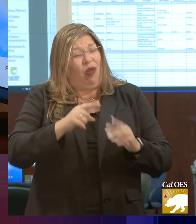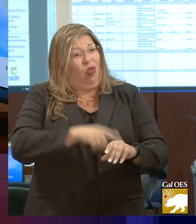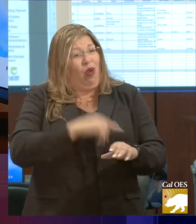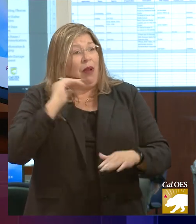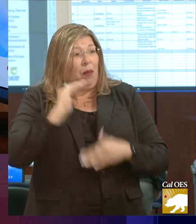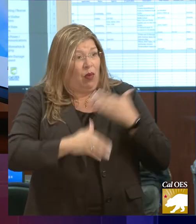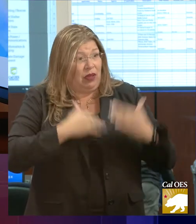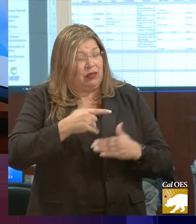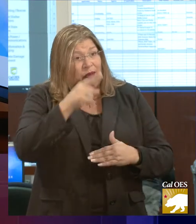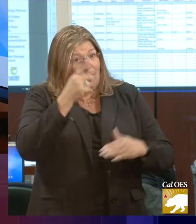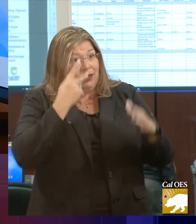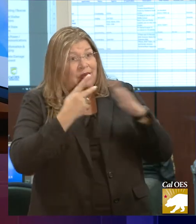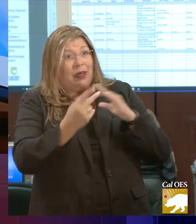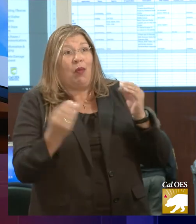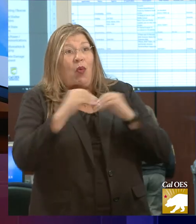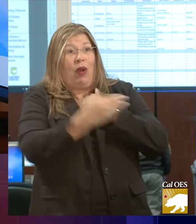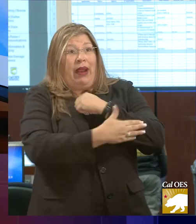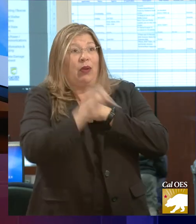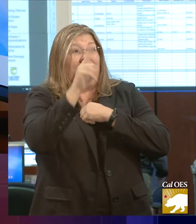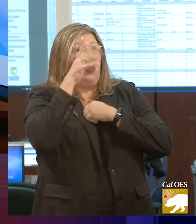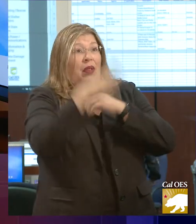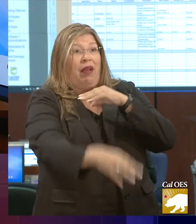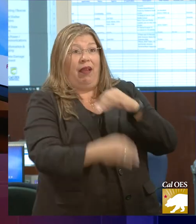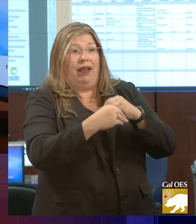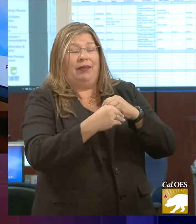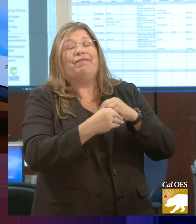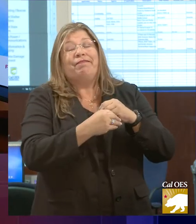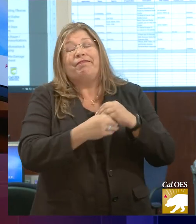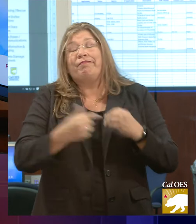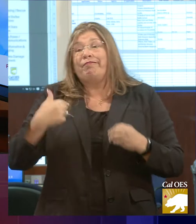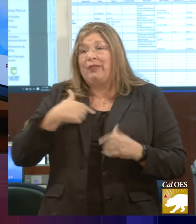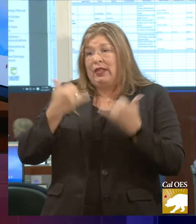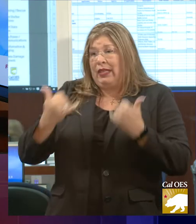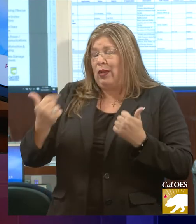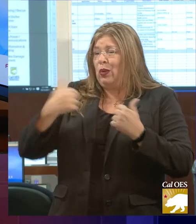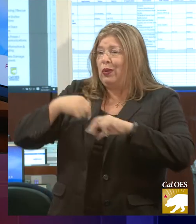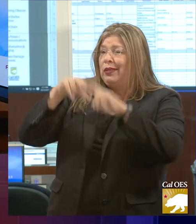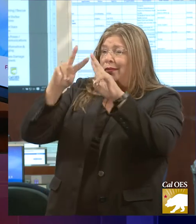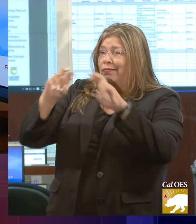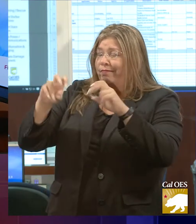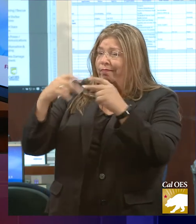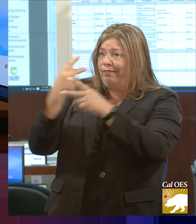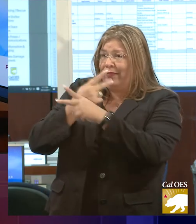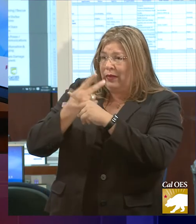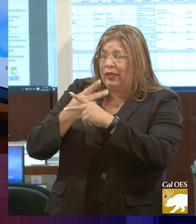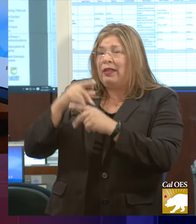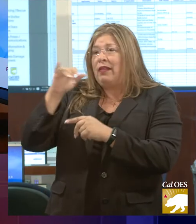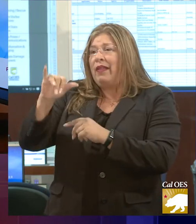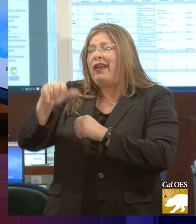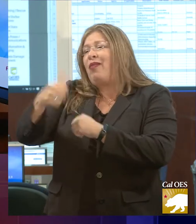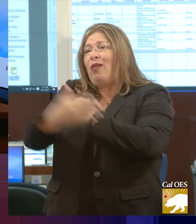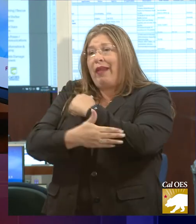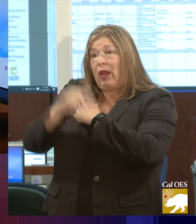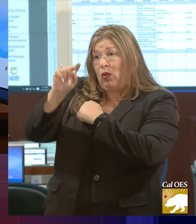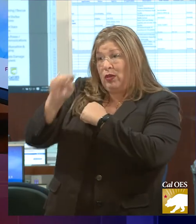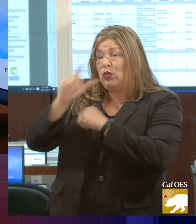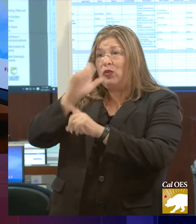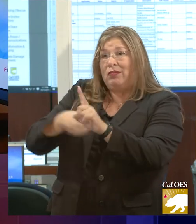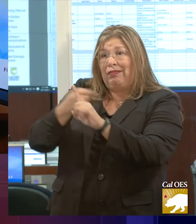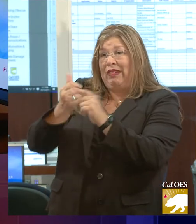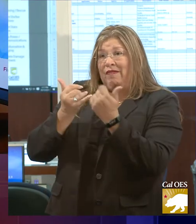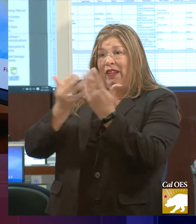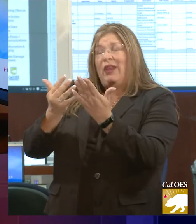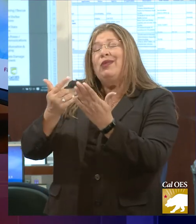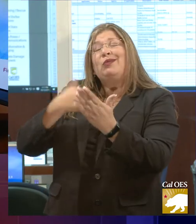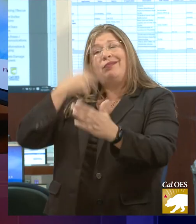anticipate more counties to be added. We continue to assess damage in other counties affected by the fires, and yes, we do